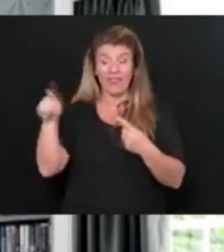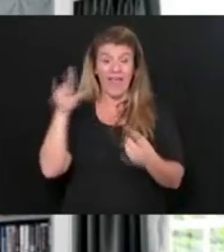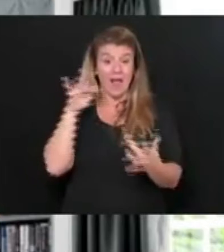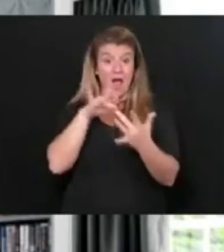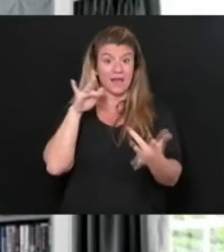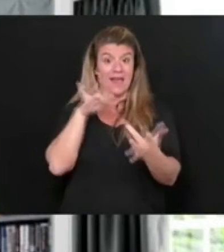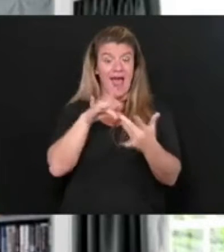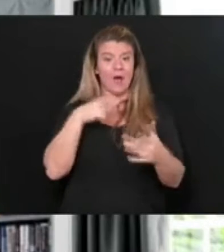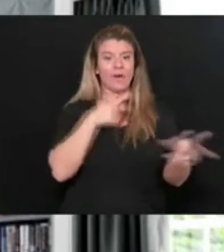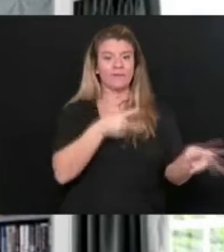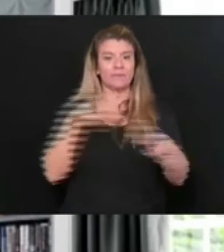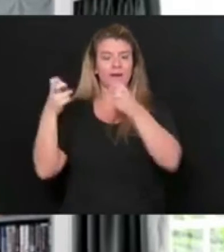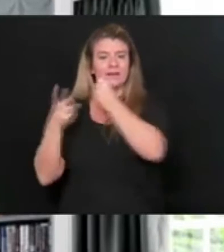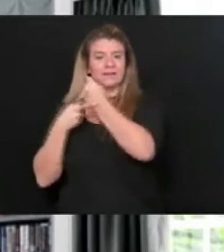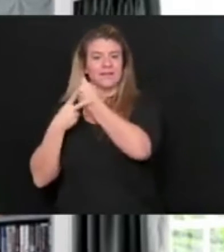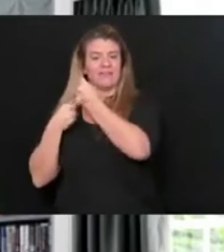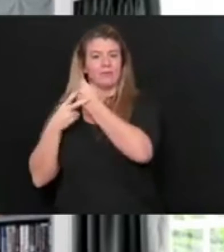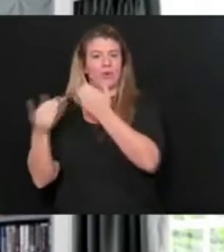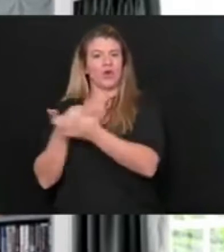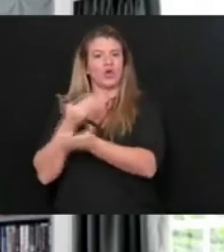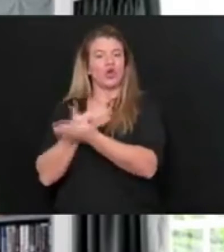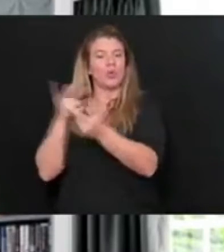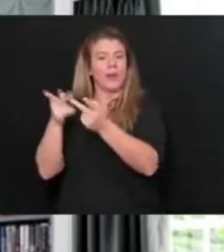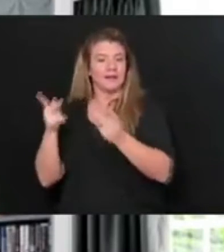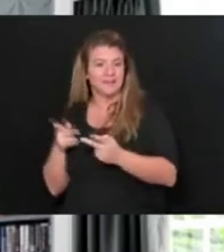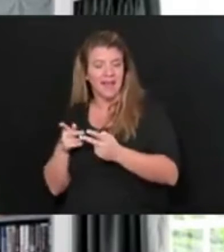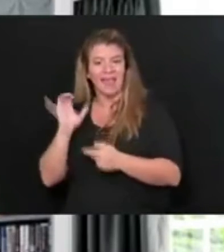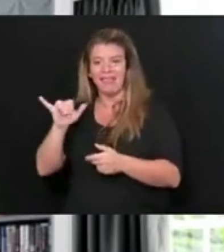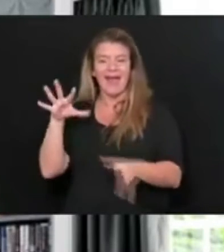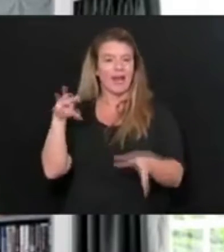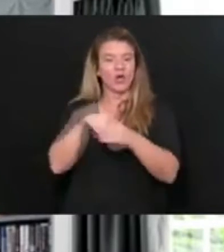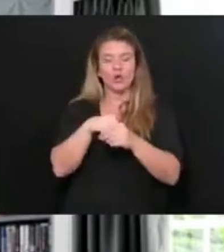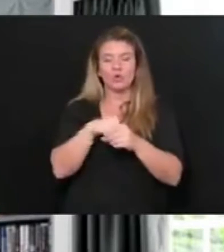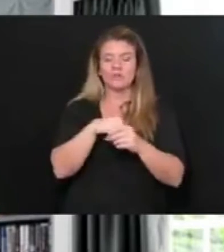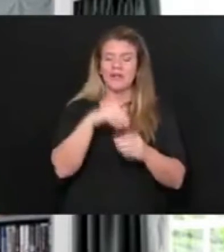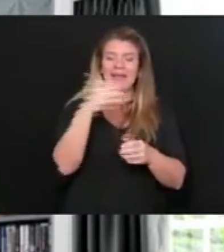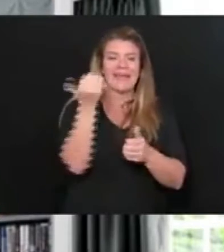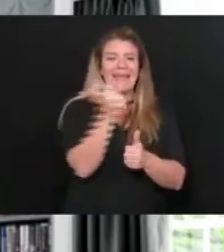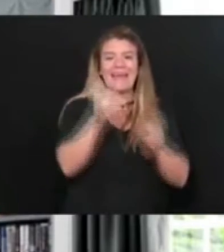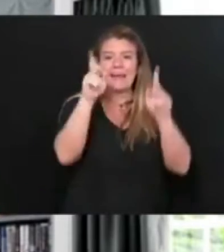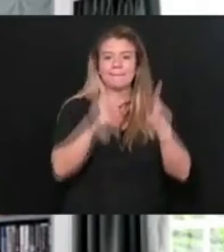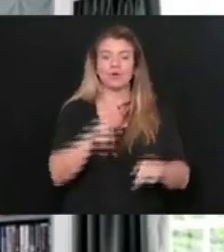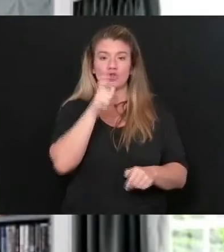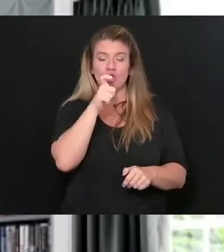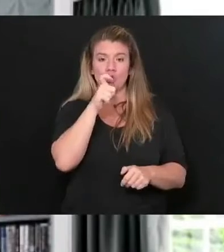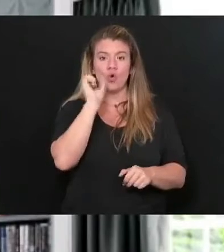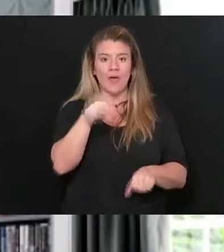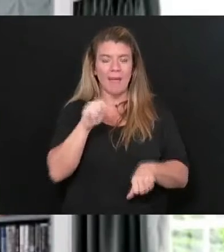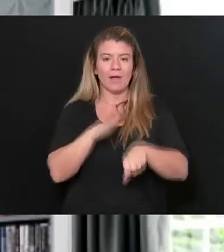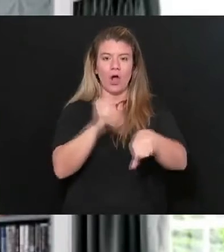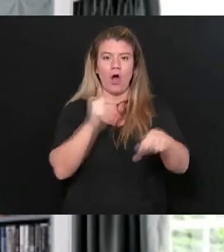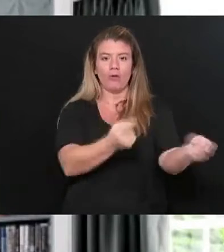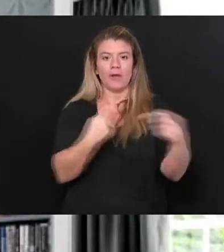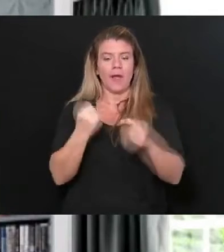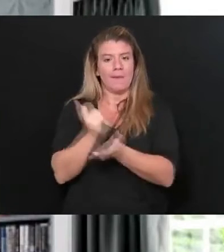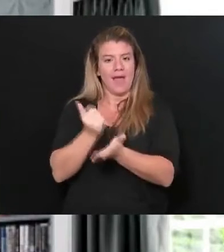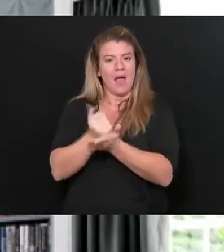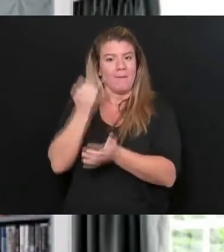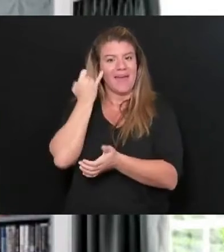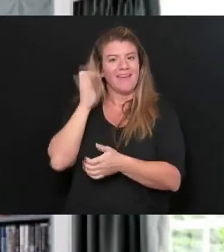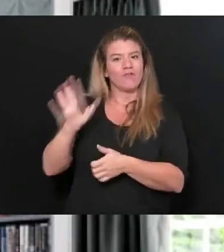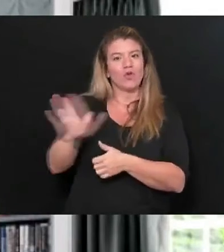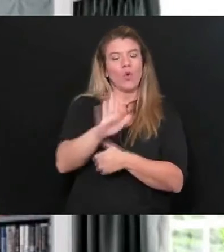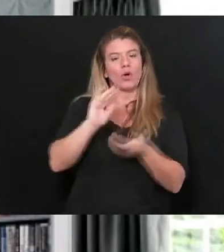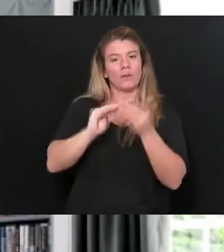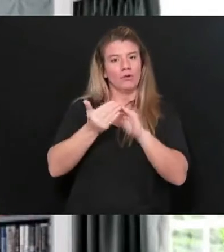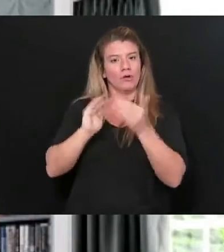a list of trained individuals, including students, volunteers, and DHHR staff that can be called upon if communities experience a